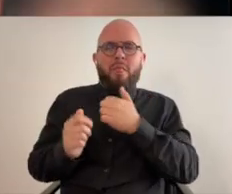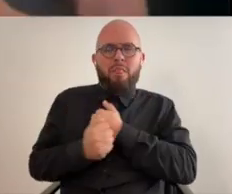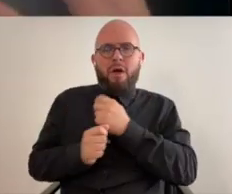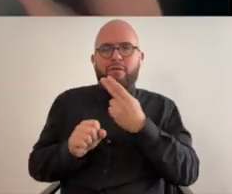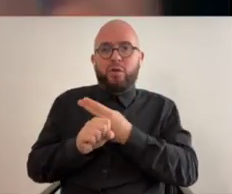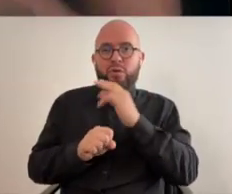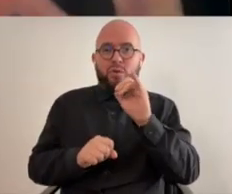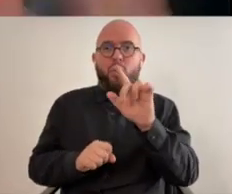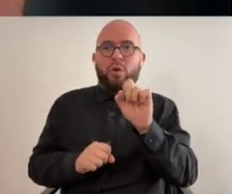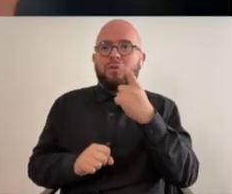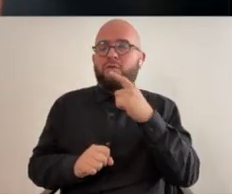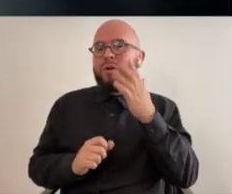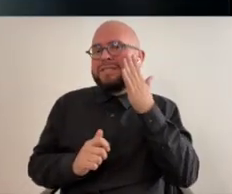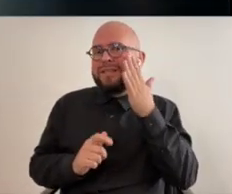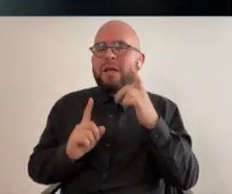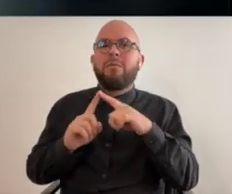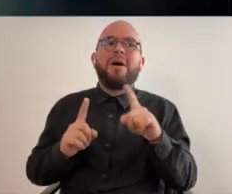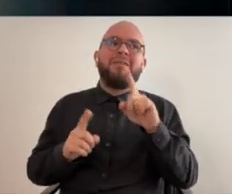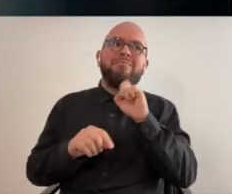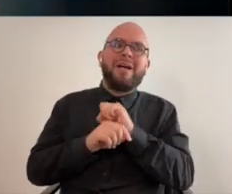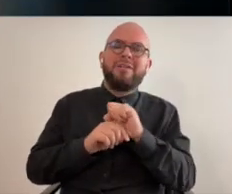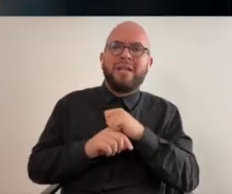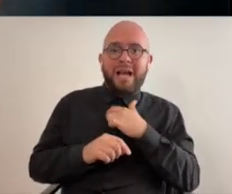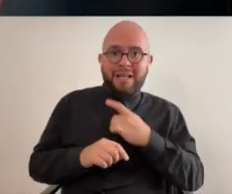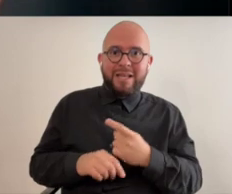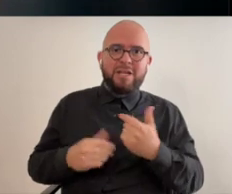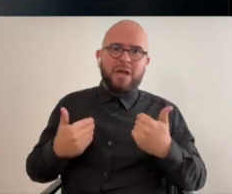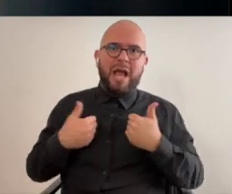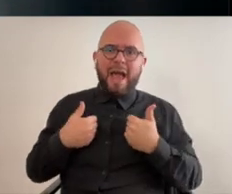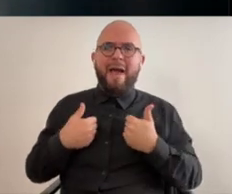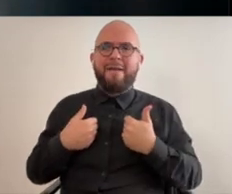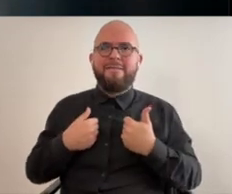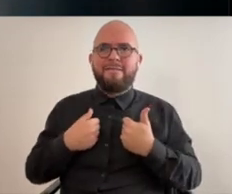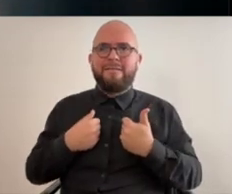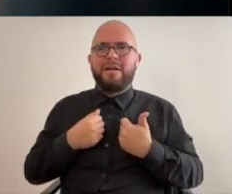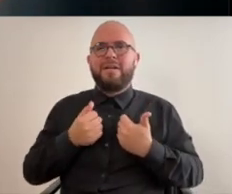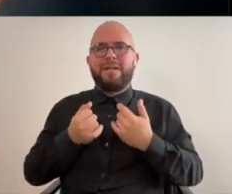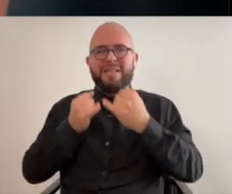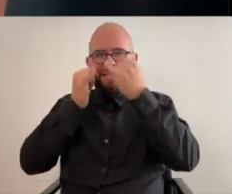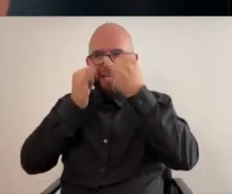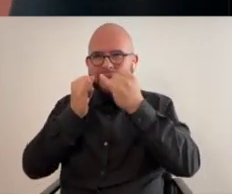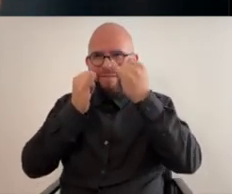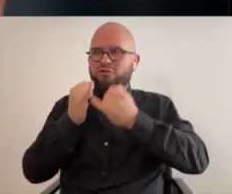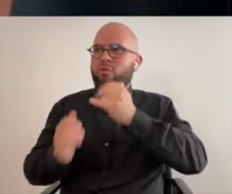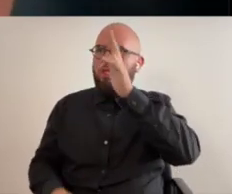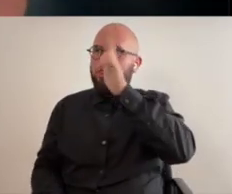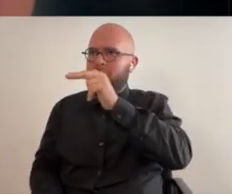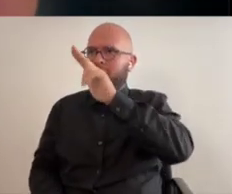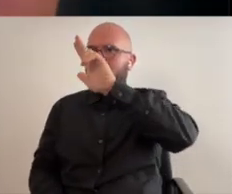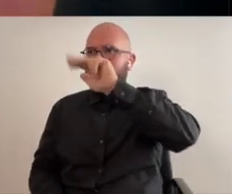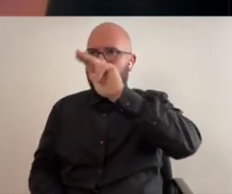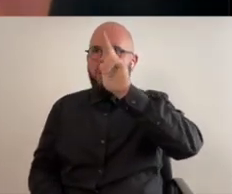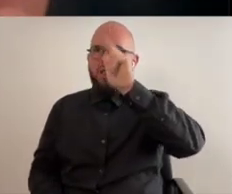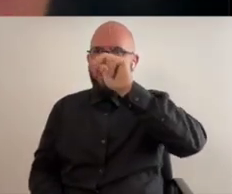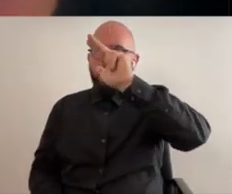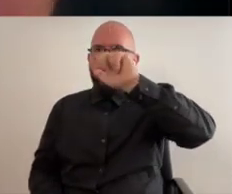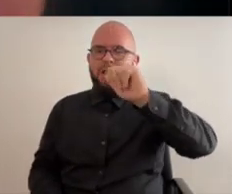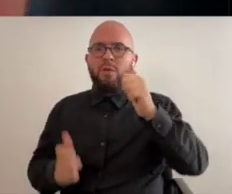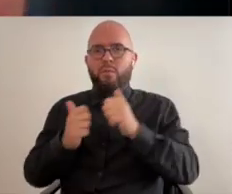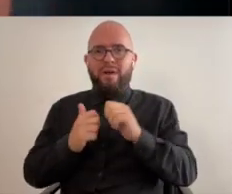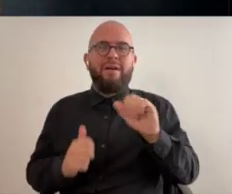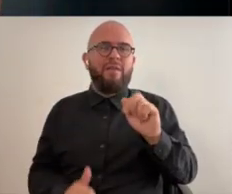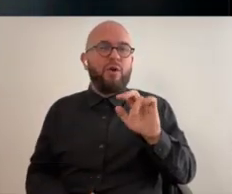for skin and creaminess but i actually i like to have the individual strokes that